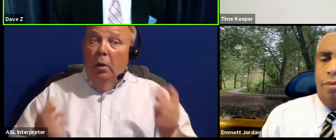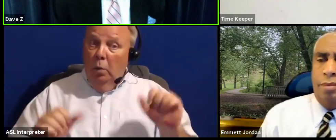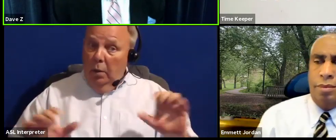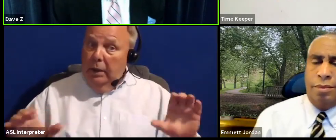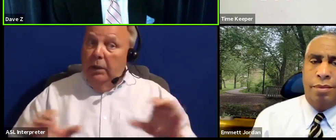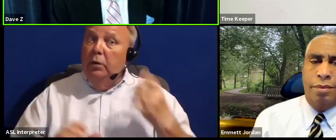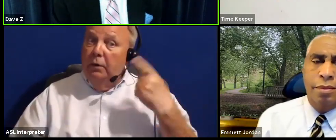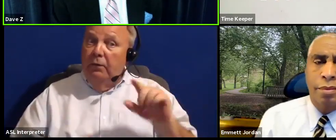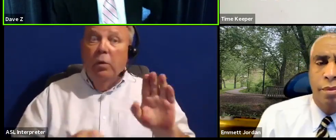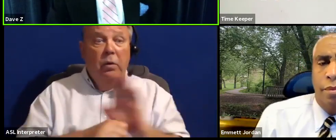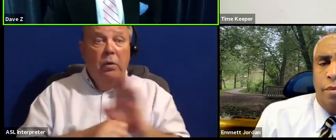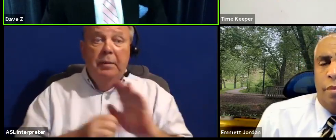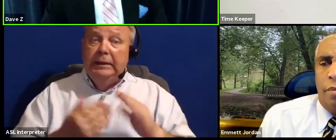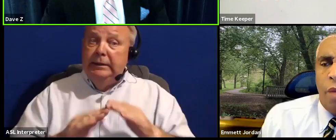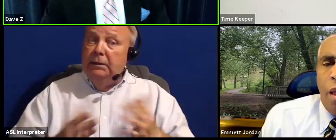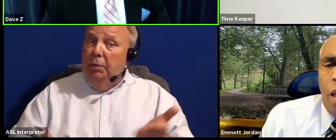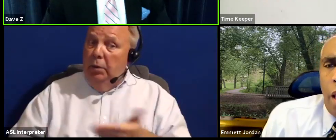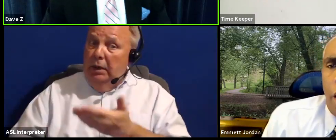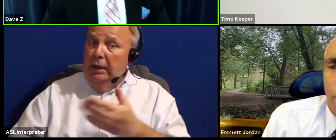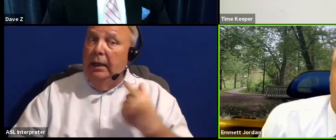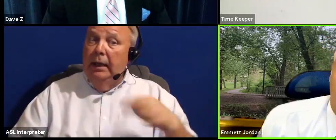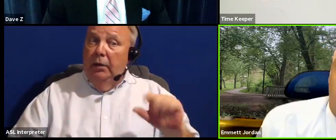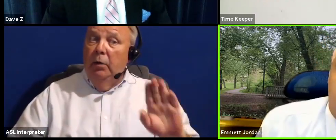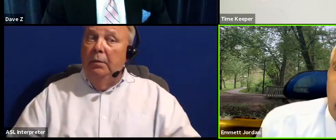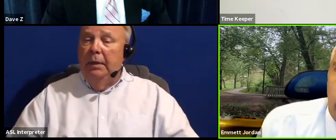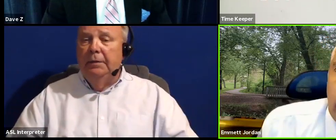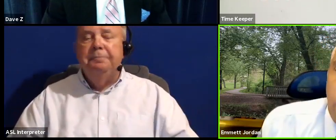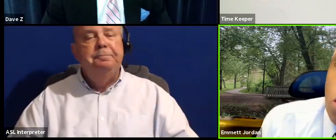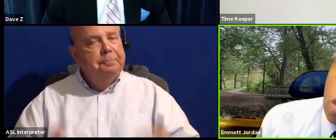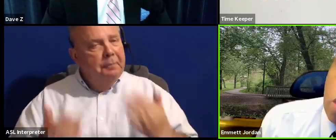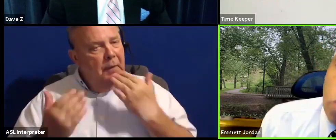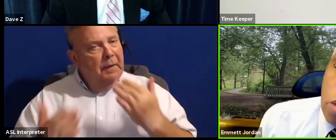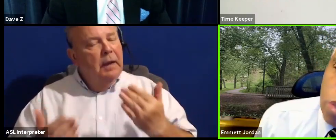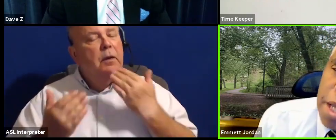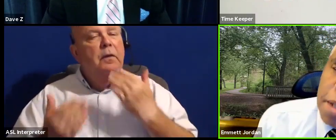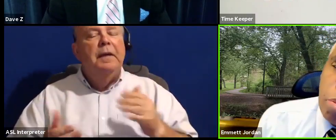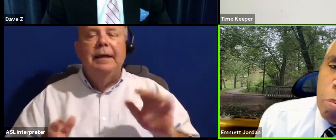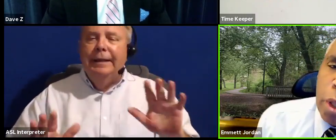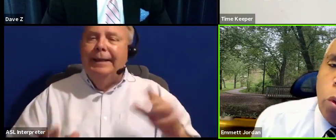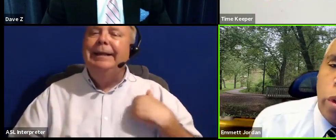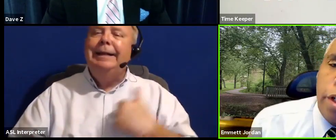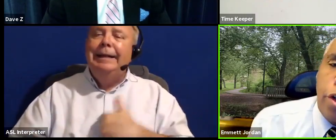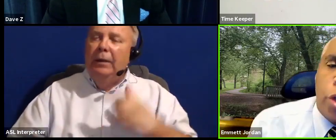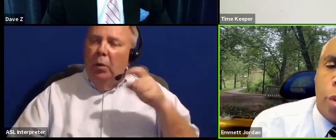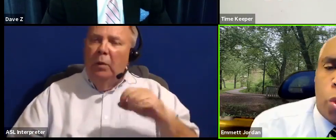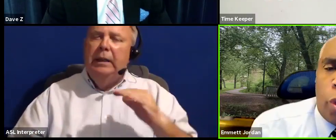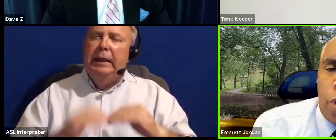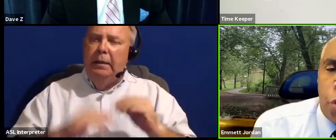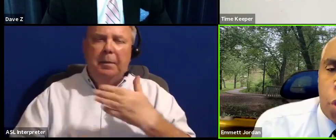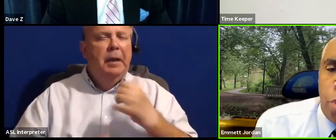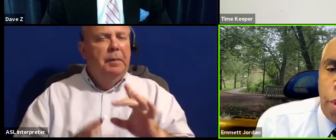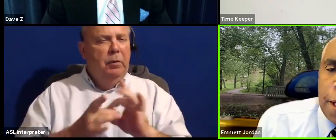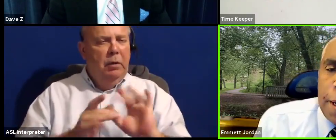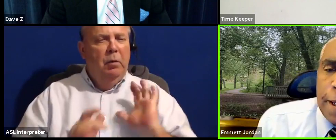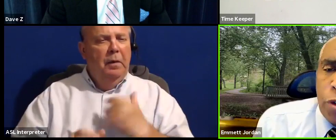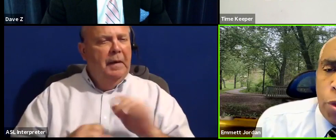for the business community here in Greenbelt. Thank you, thank you. We need to build better relationships with our business community. Council,